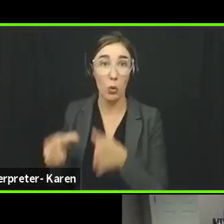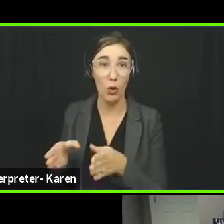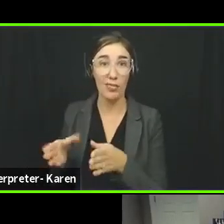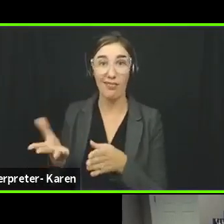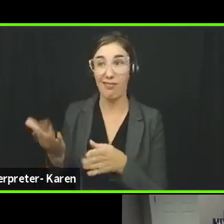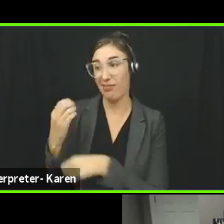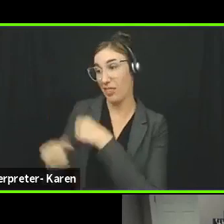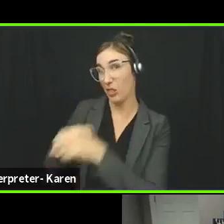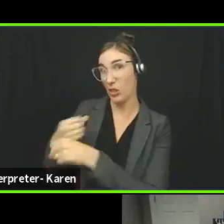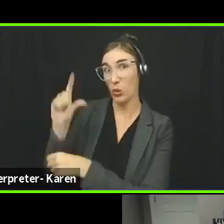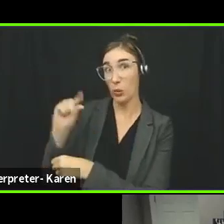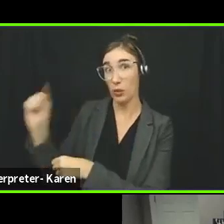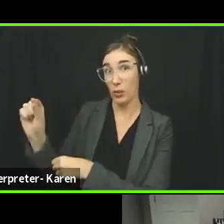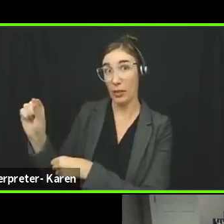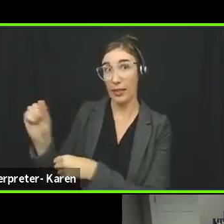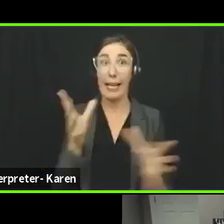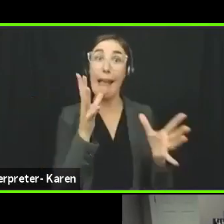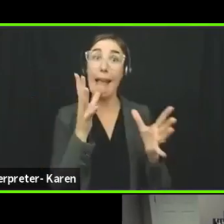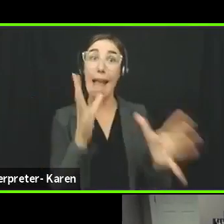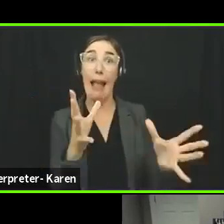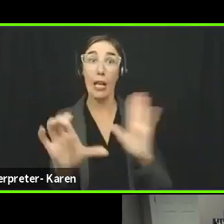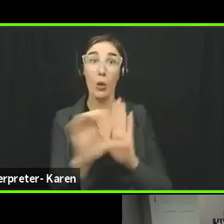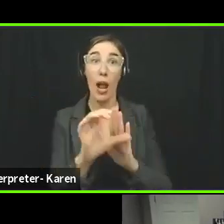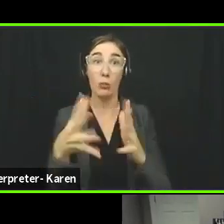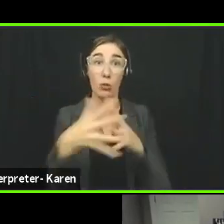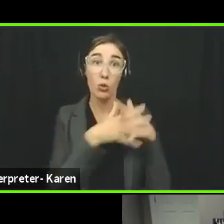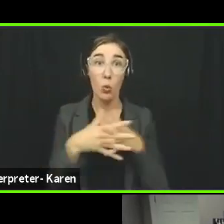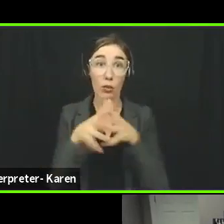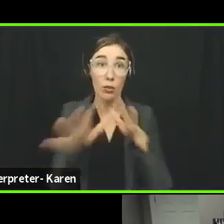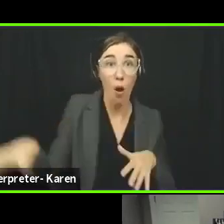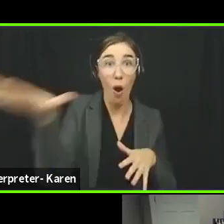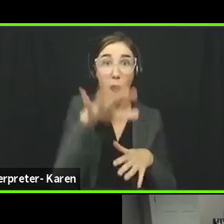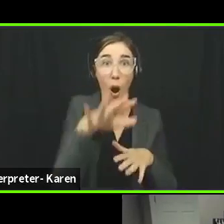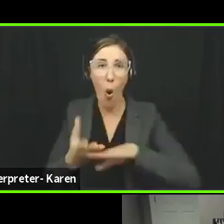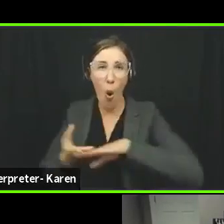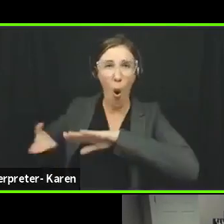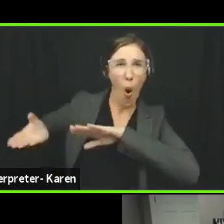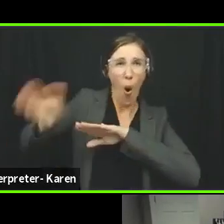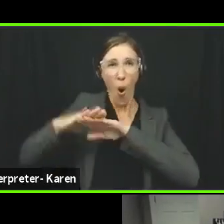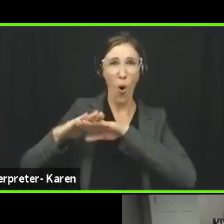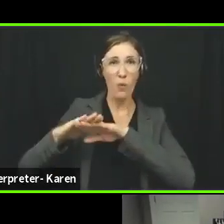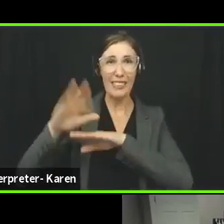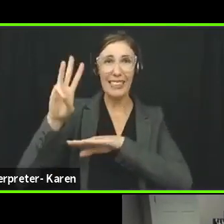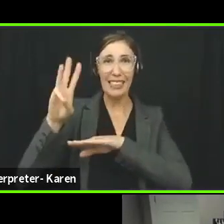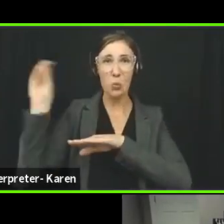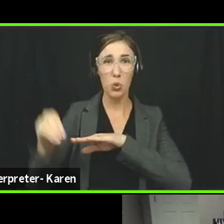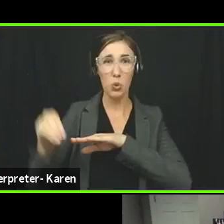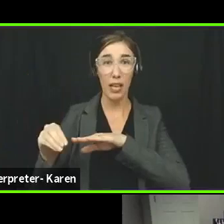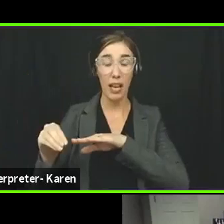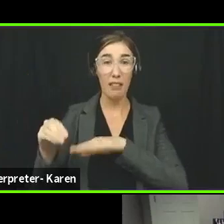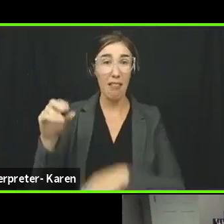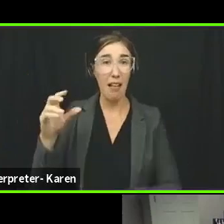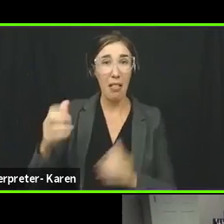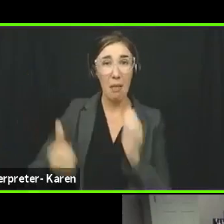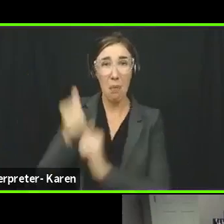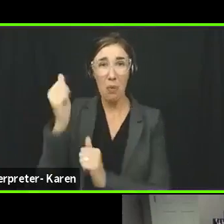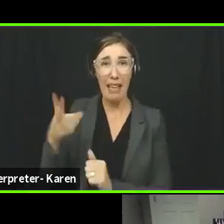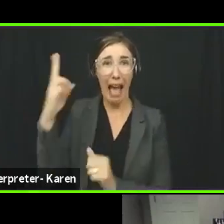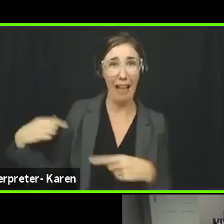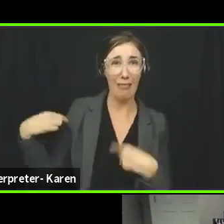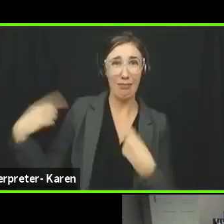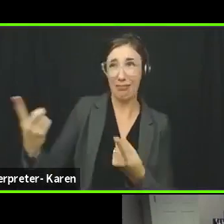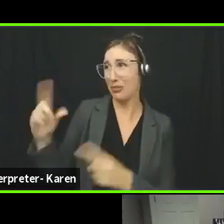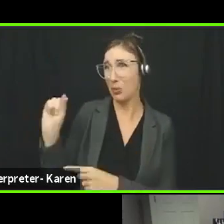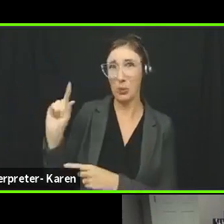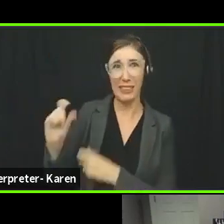And hate crimes in the United States overall rose more than 6% in 2020 to their highest levels in more than a decade.